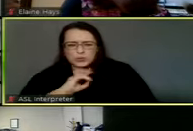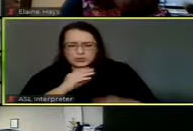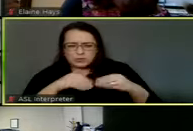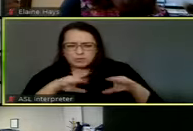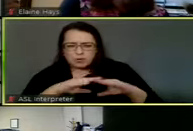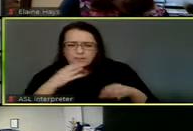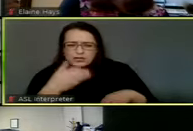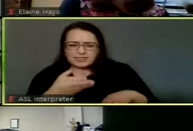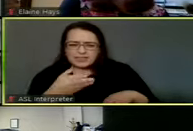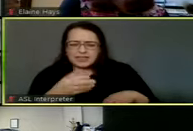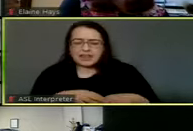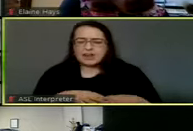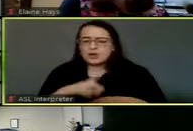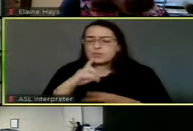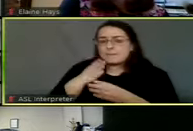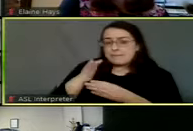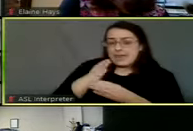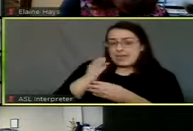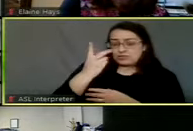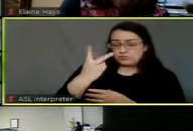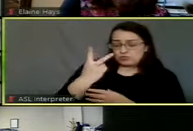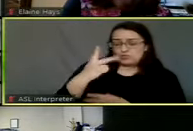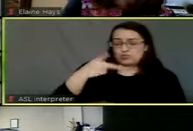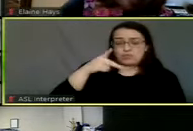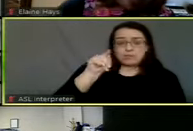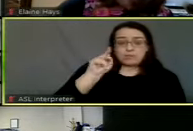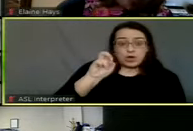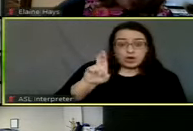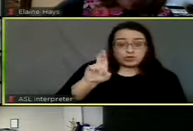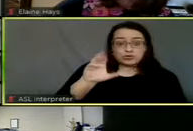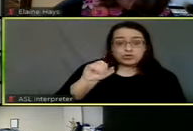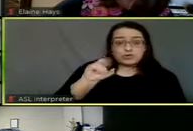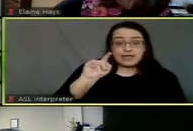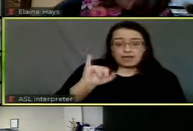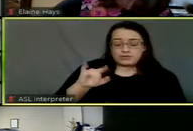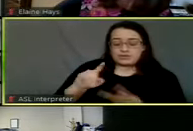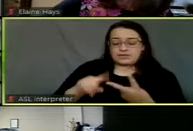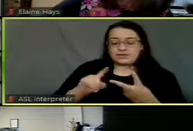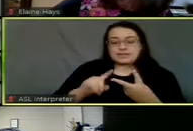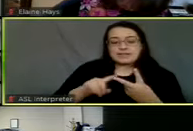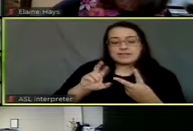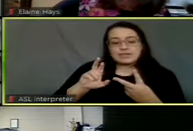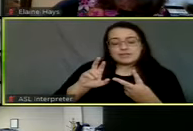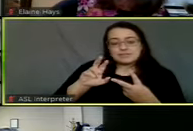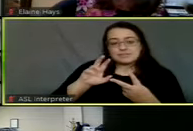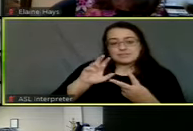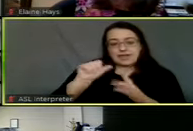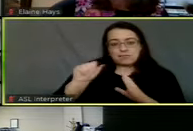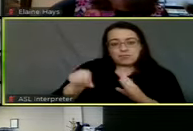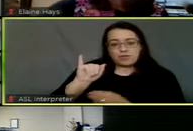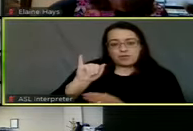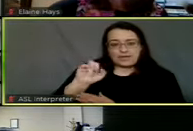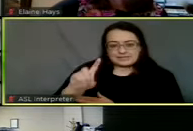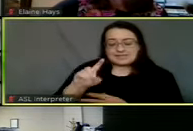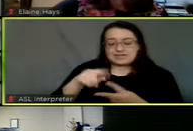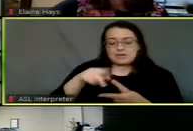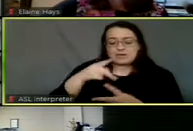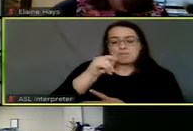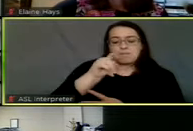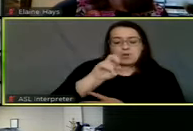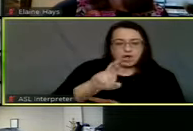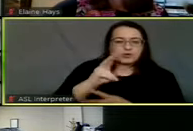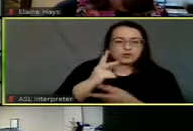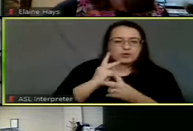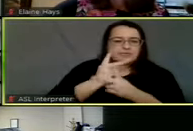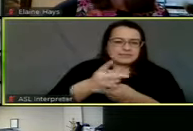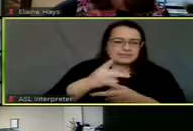Oh, so really the main two is Potter County and Emeril ISD, but Potter County leases to the expo, um, to operate